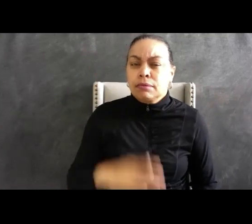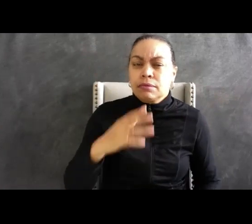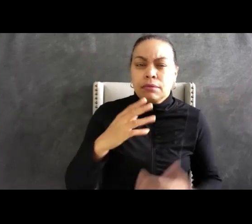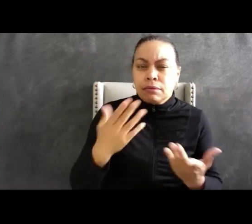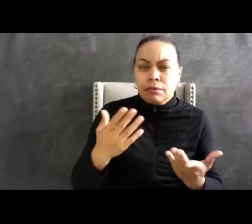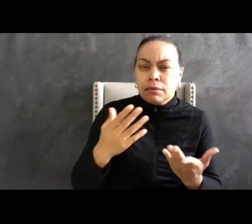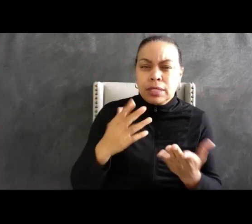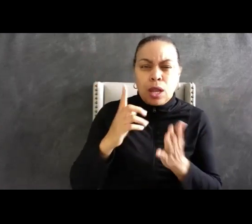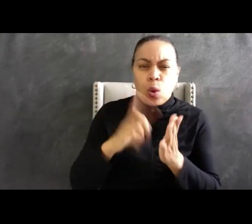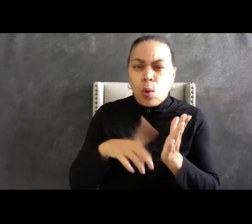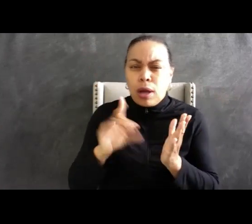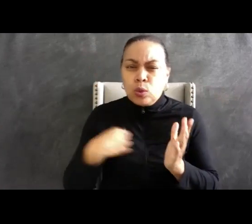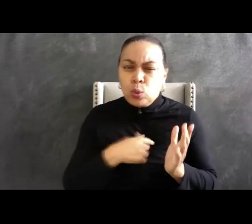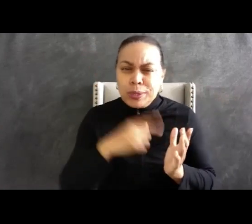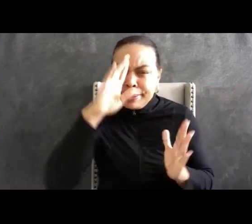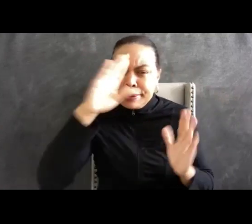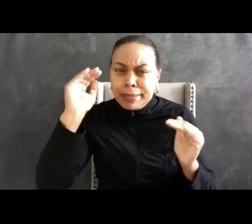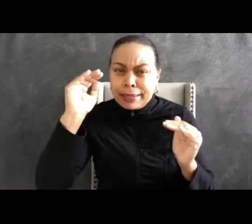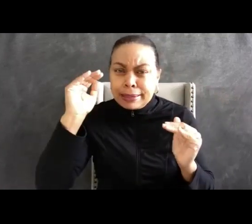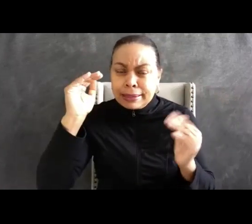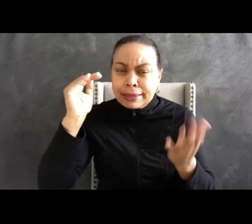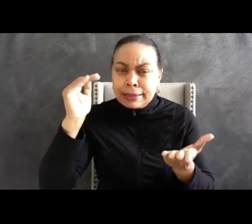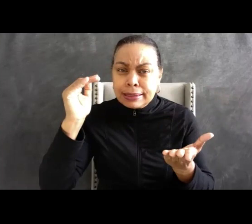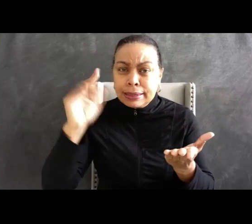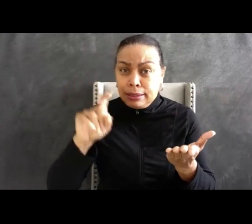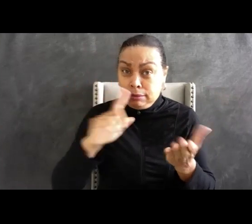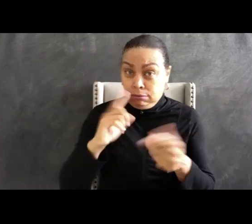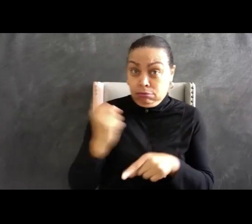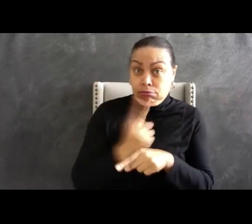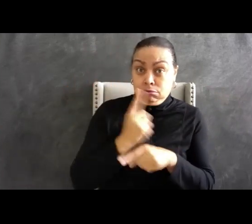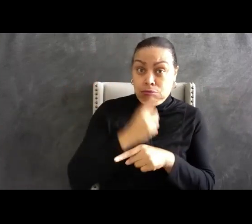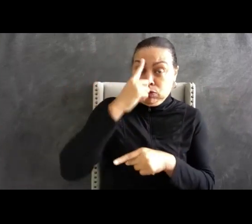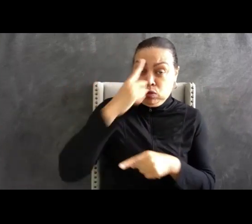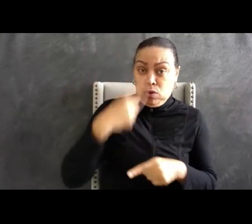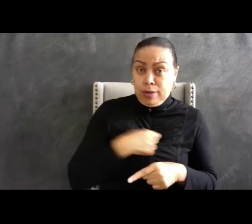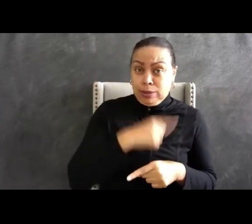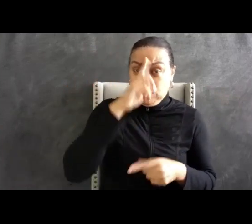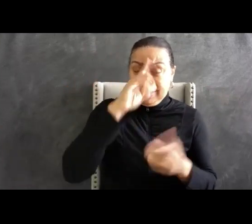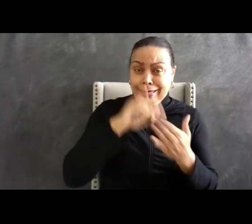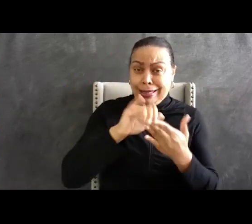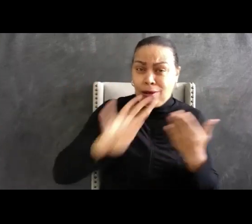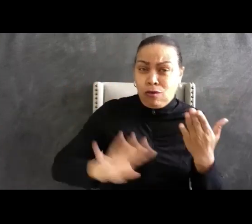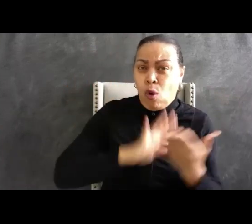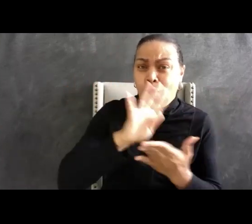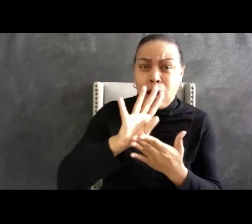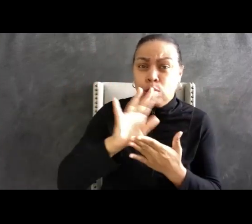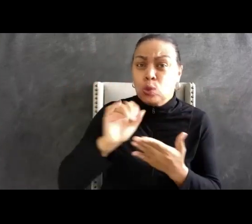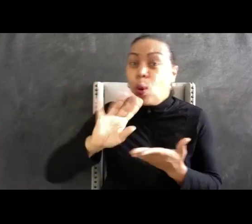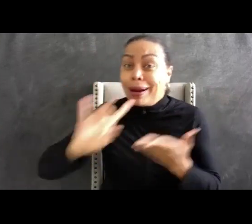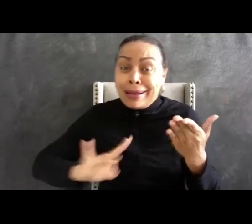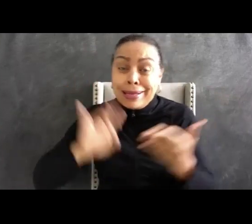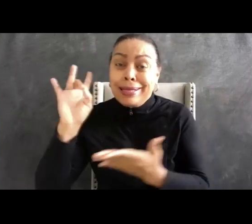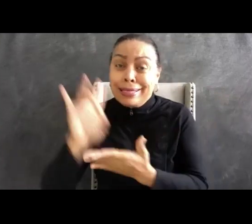implicit bias or procedural justice was going to or will change the attitudes of individual